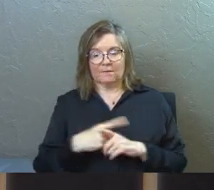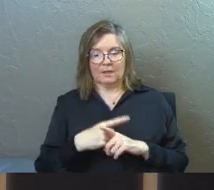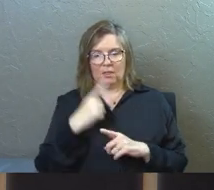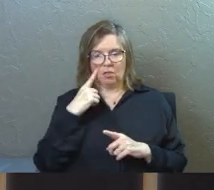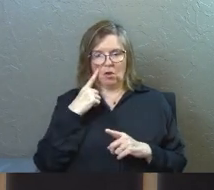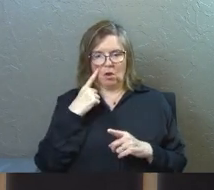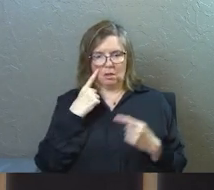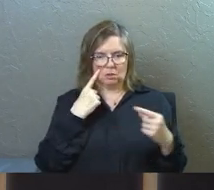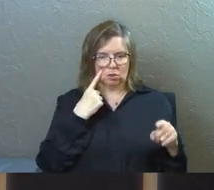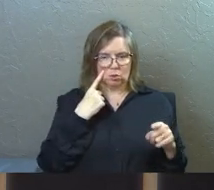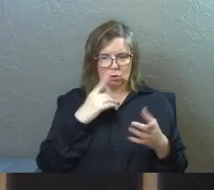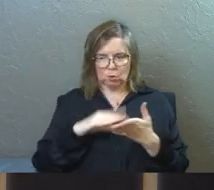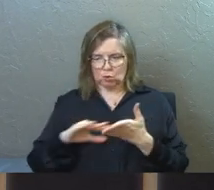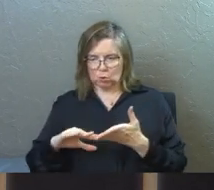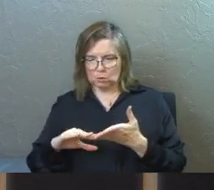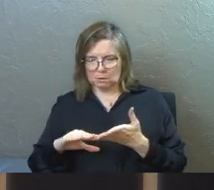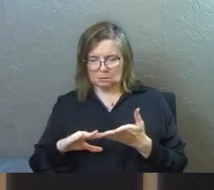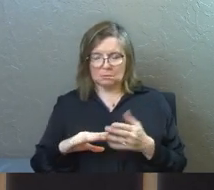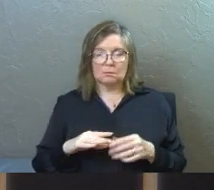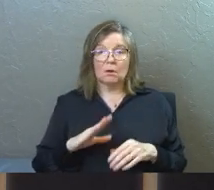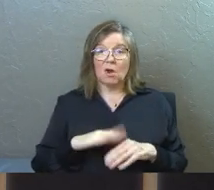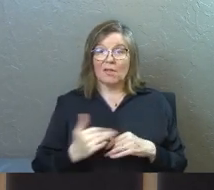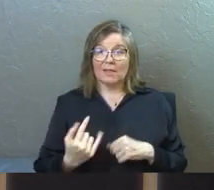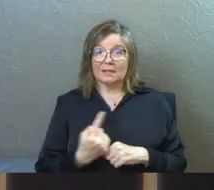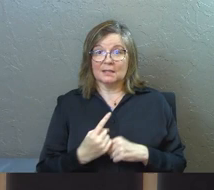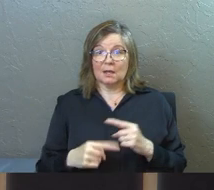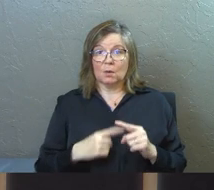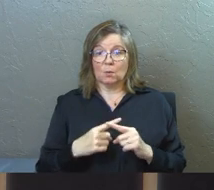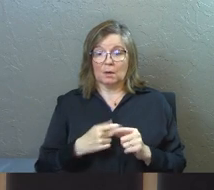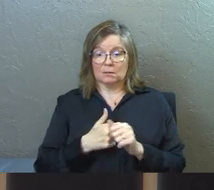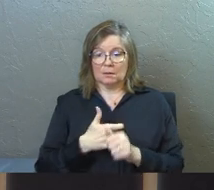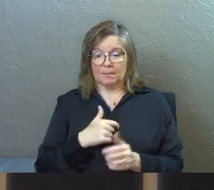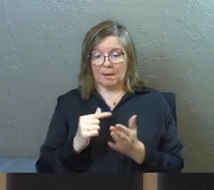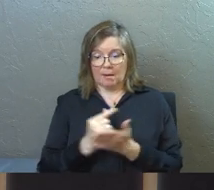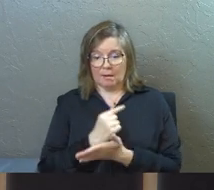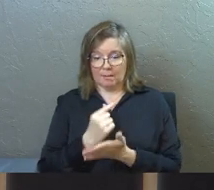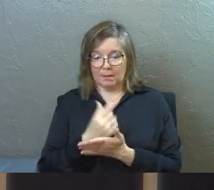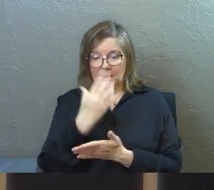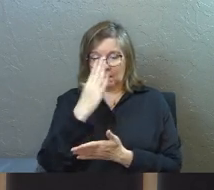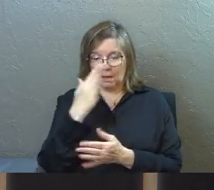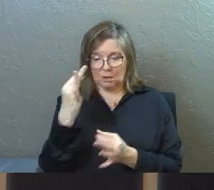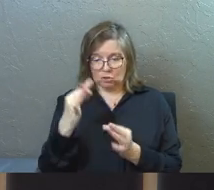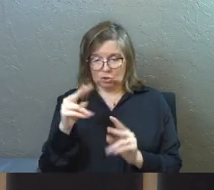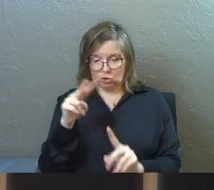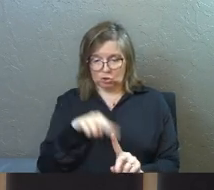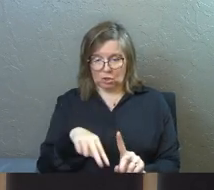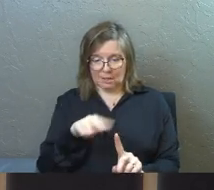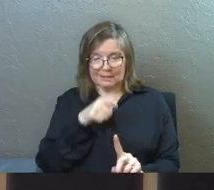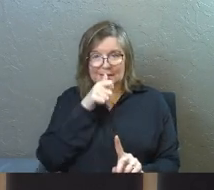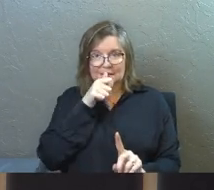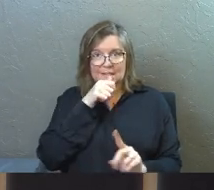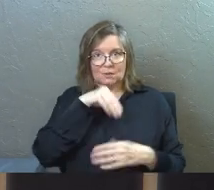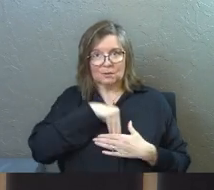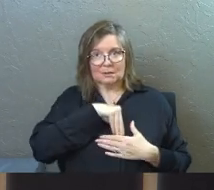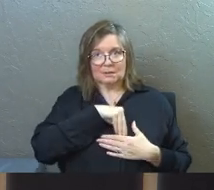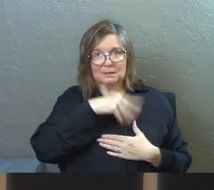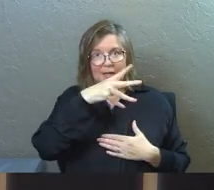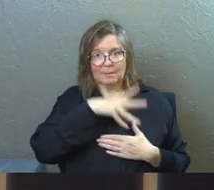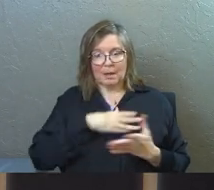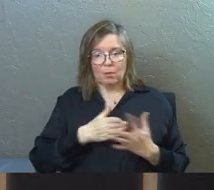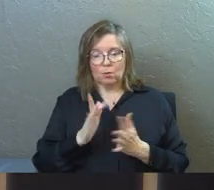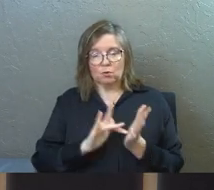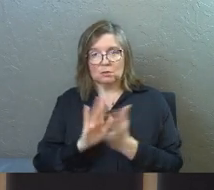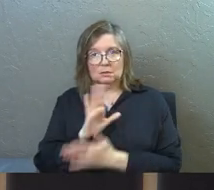thoughts accuse or even excuse them on that day when according to my gospel, God judges the secrets of men by